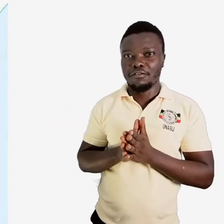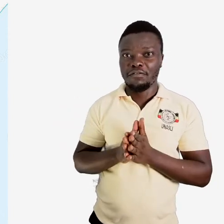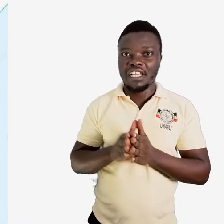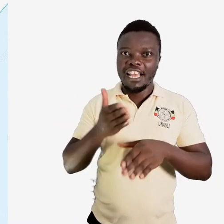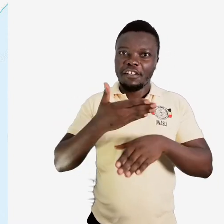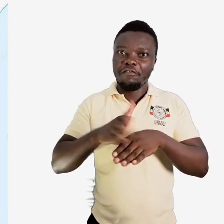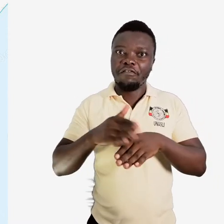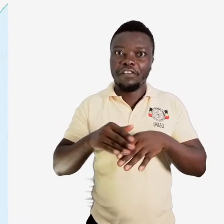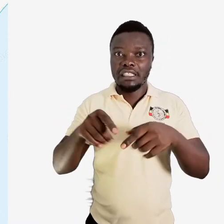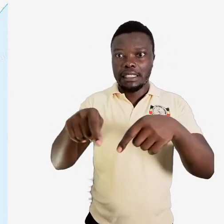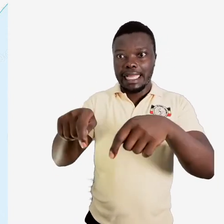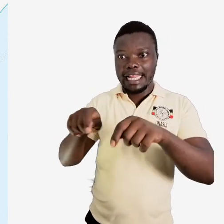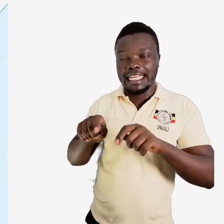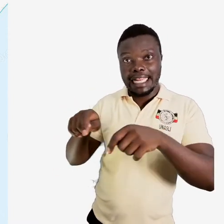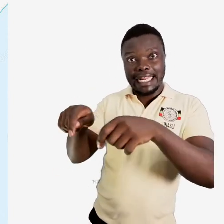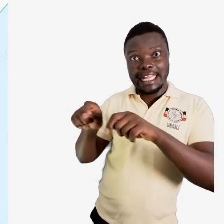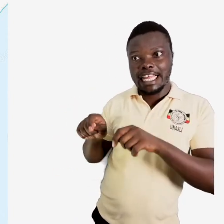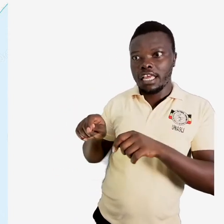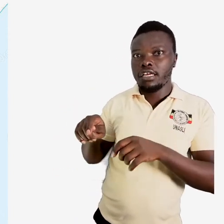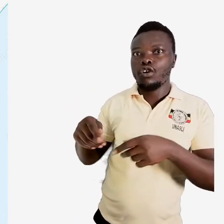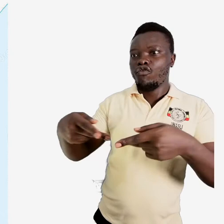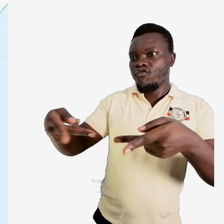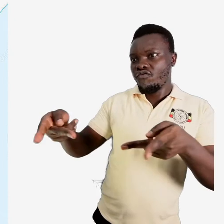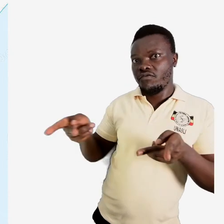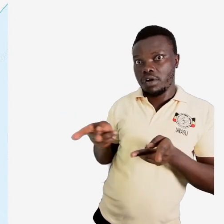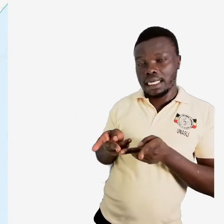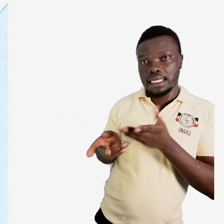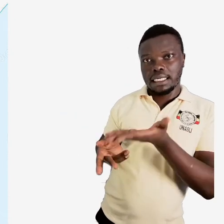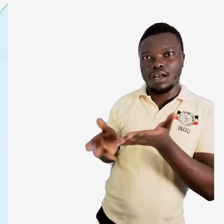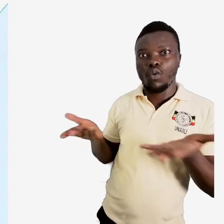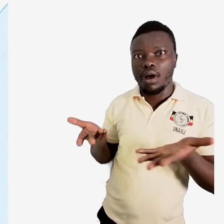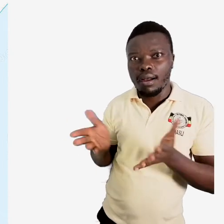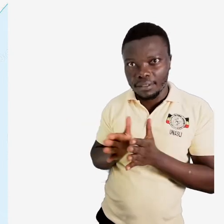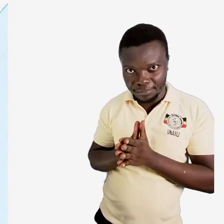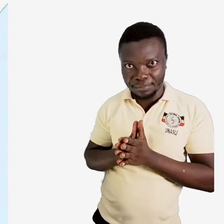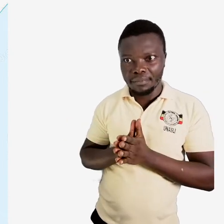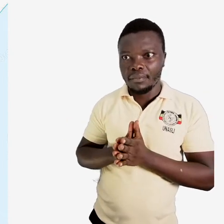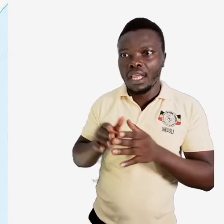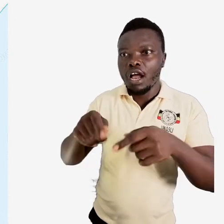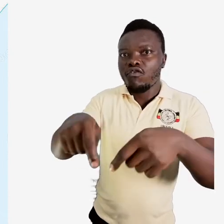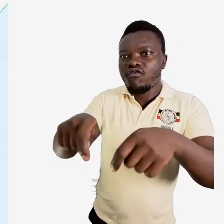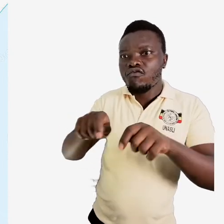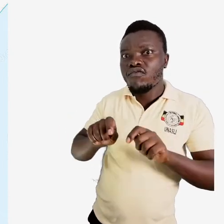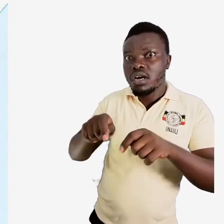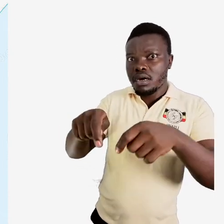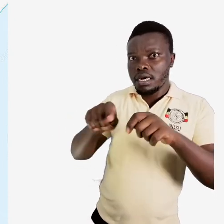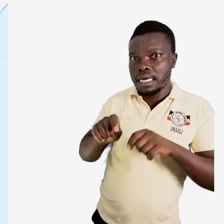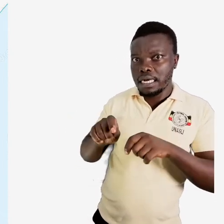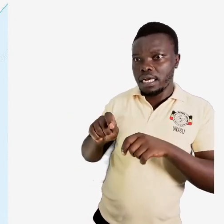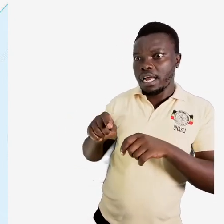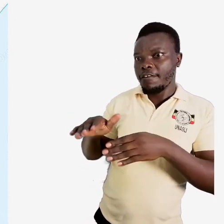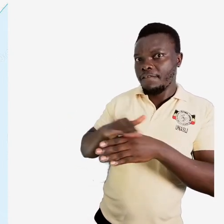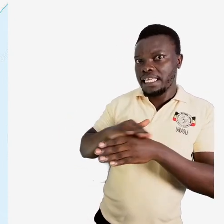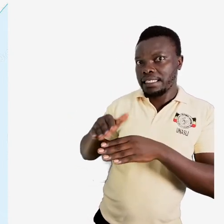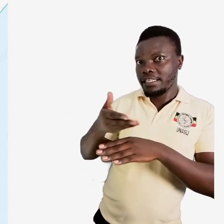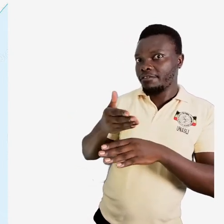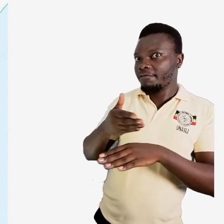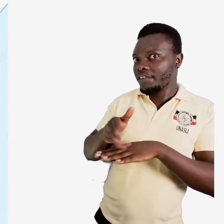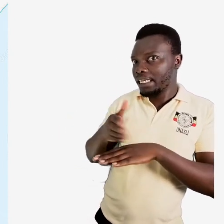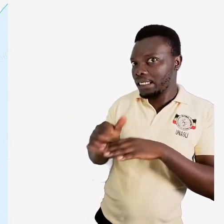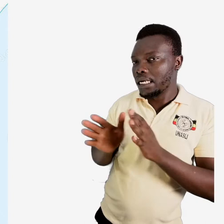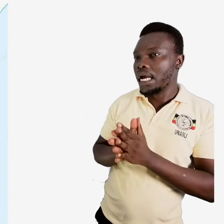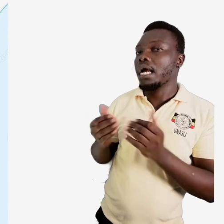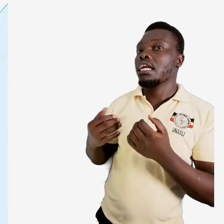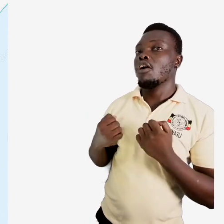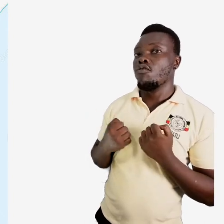on them. It is from this landing site where fish is caught and then transported to the different local